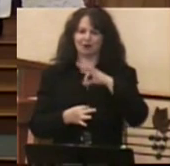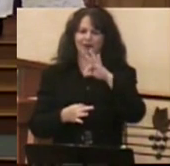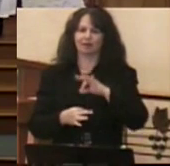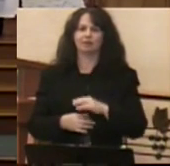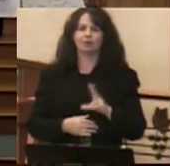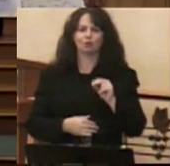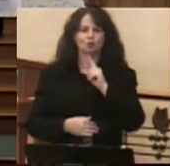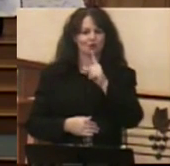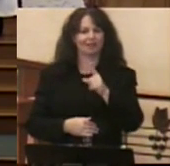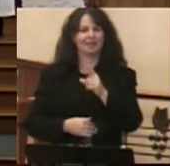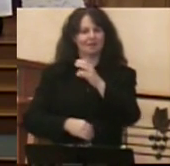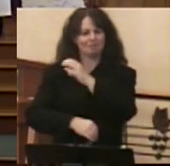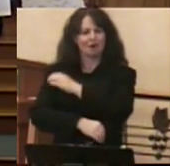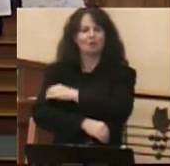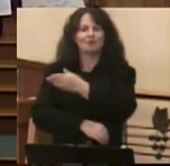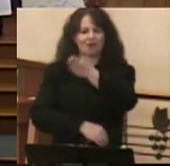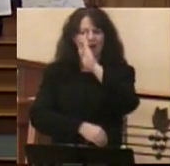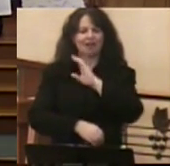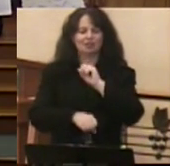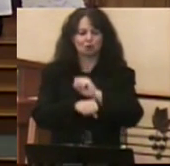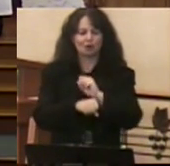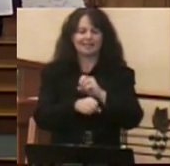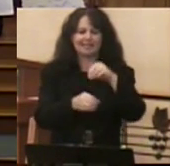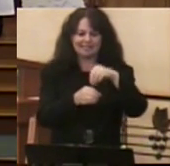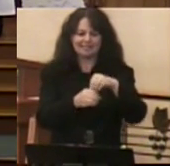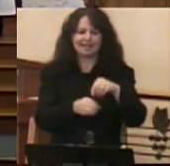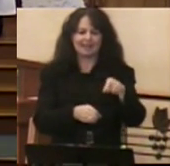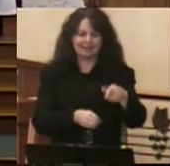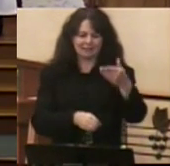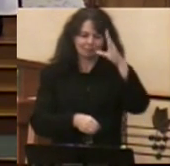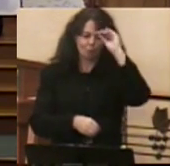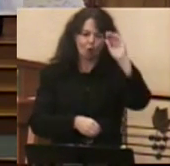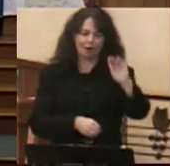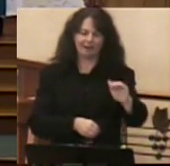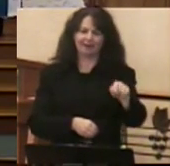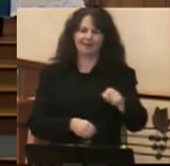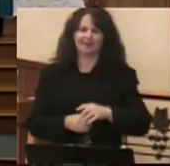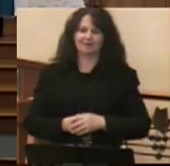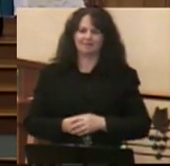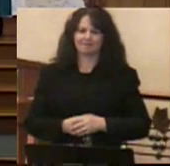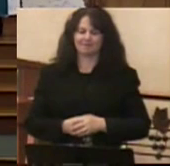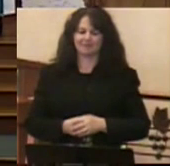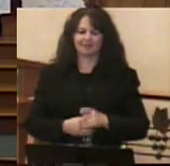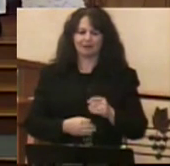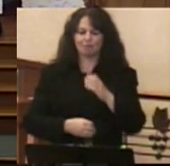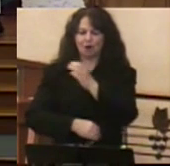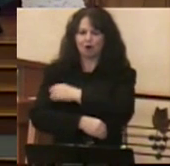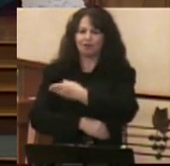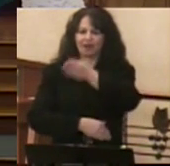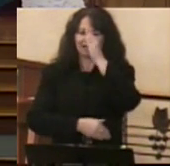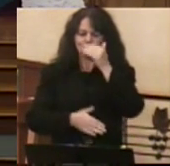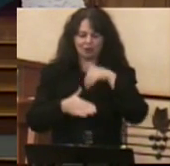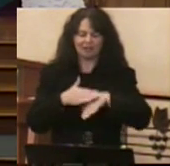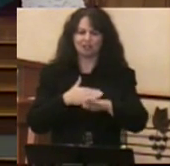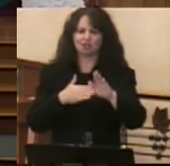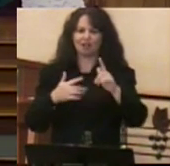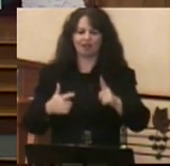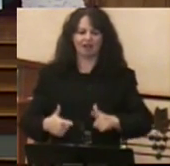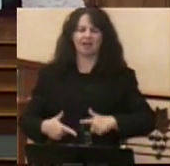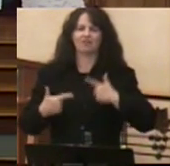power of God. The power of God to enter into life, enter into